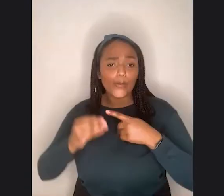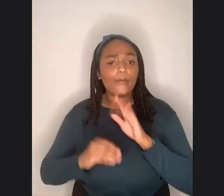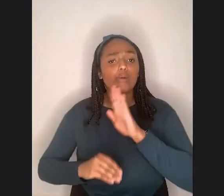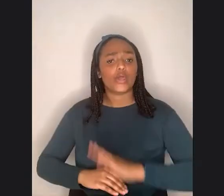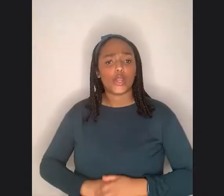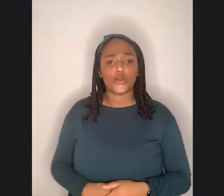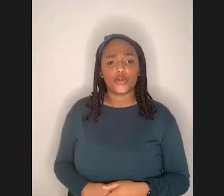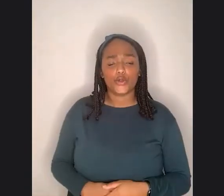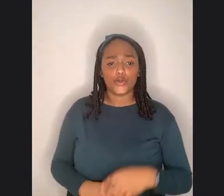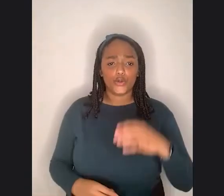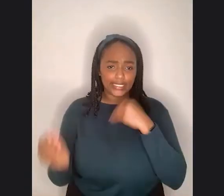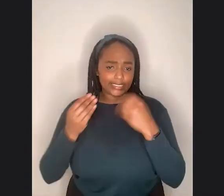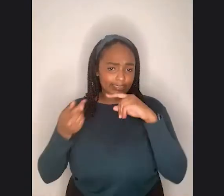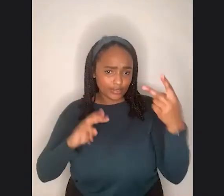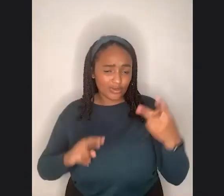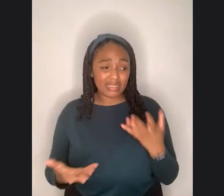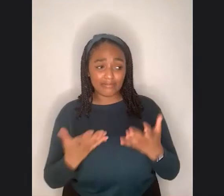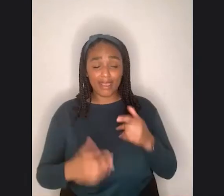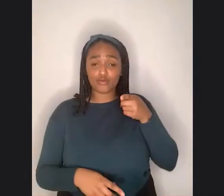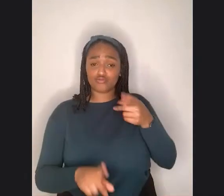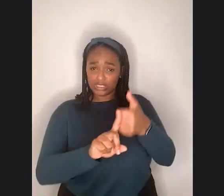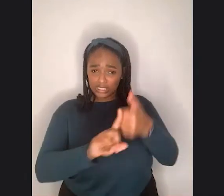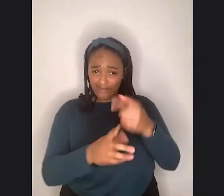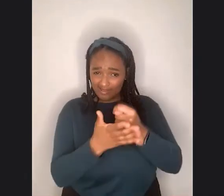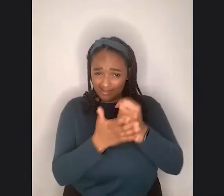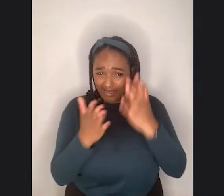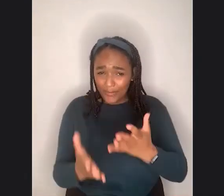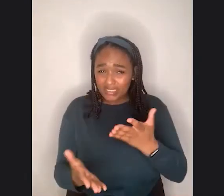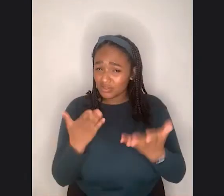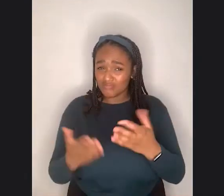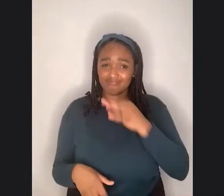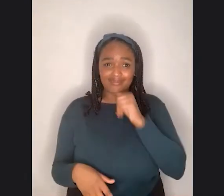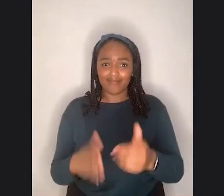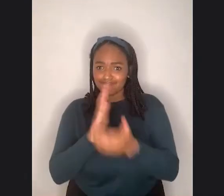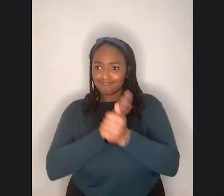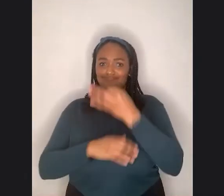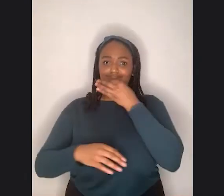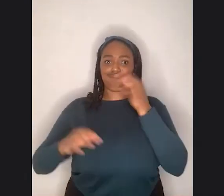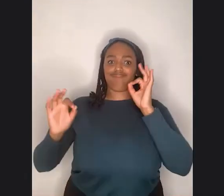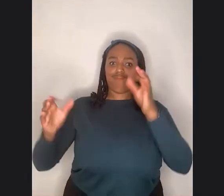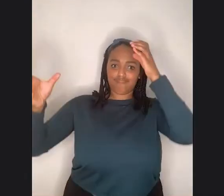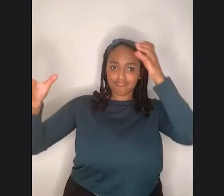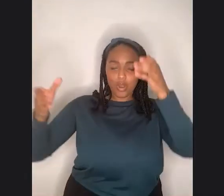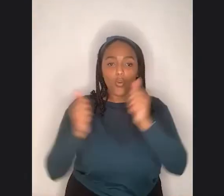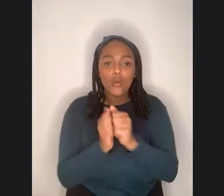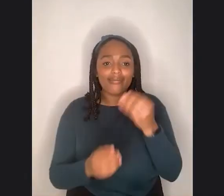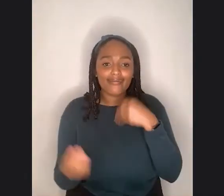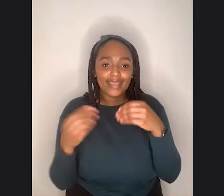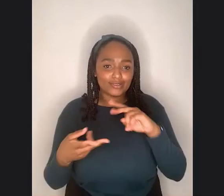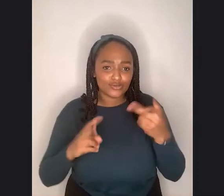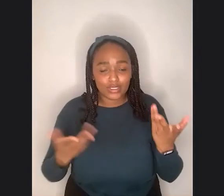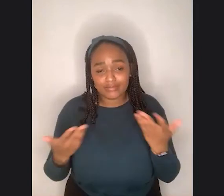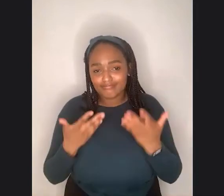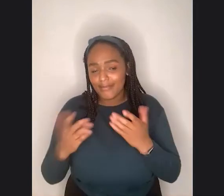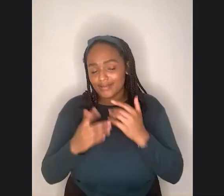area of expertise. It's so easy for you to end up with someone, uh, with a fat client who has an eating disorder because no one else ever